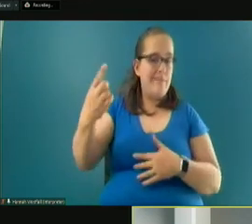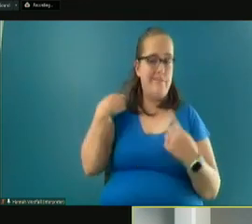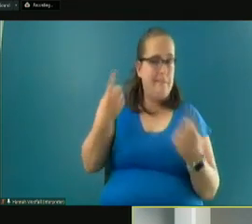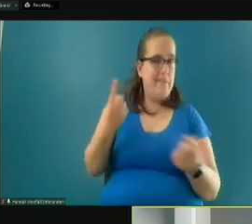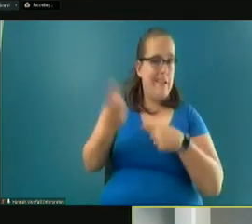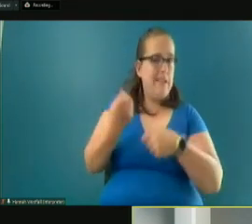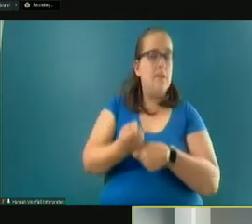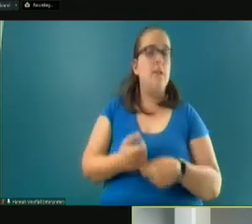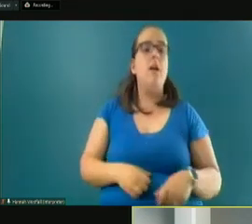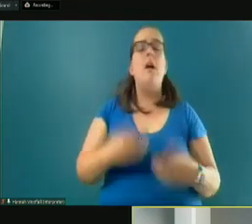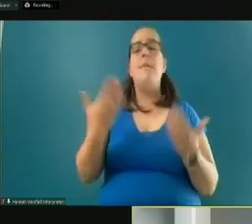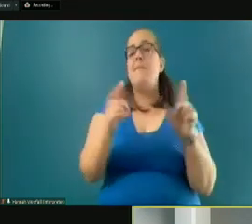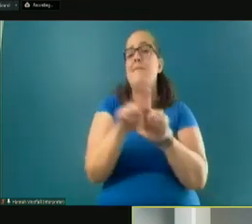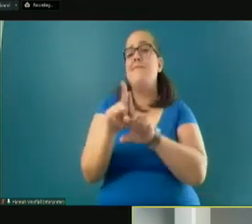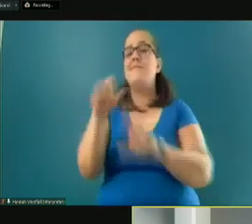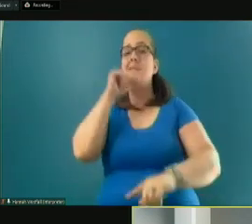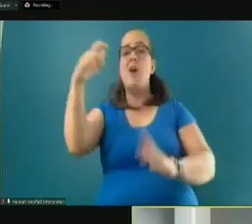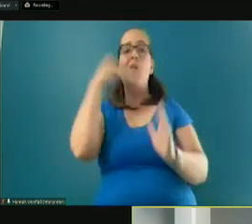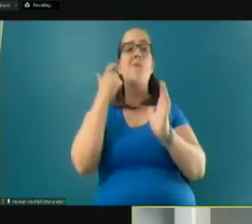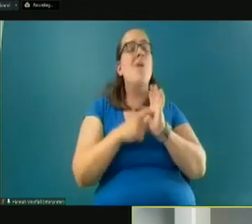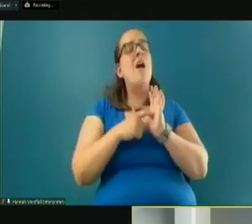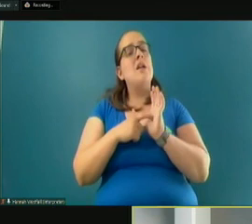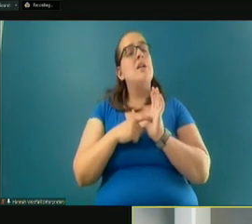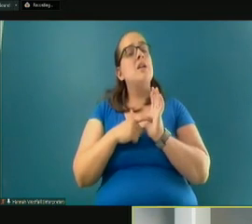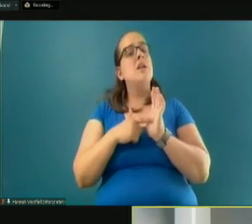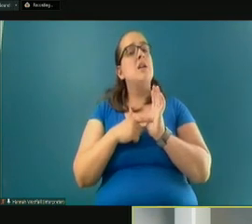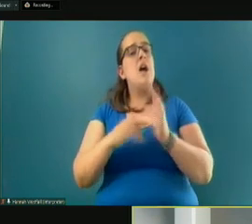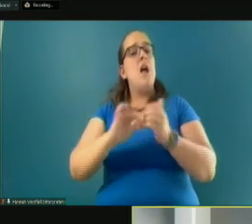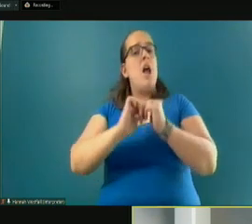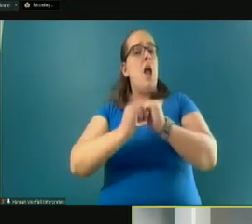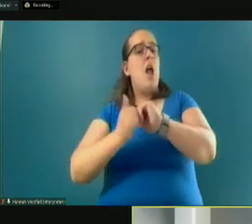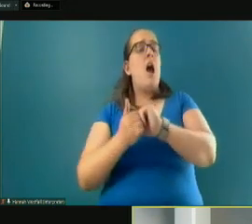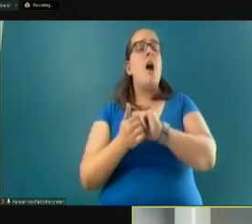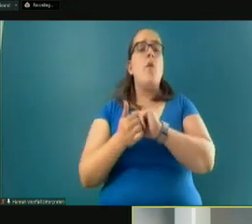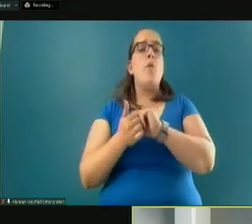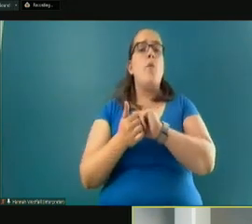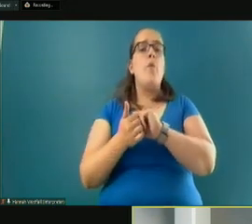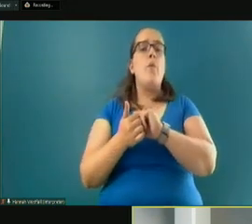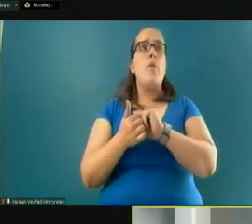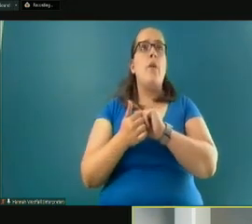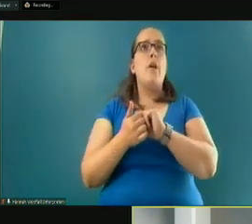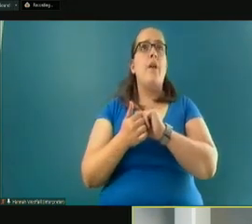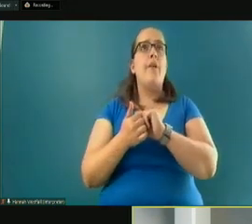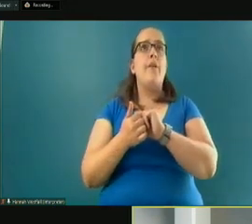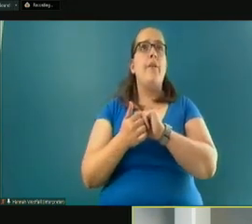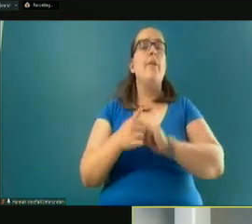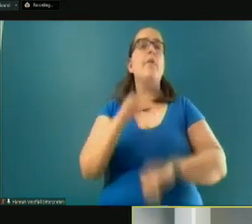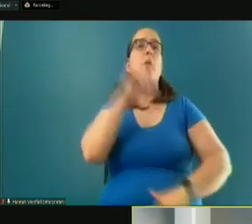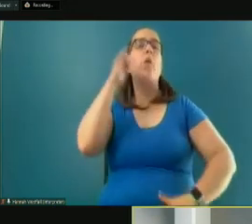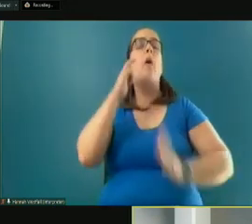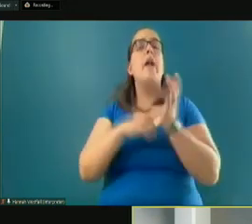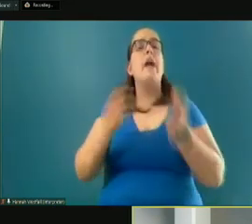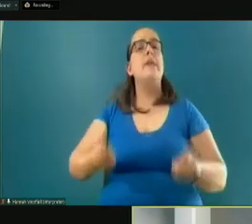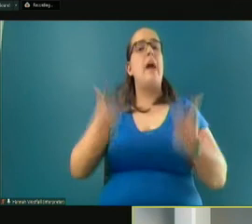They probably also don't recognize how many services that we share with other